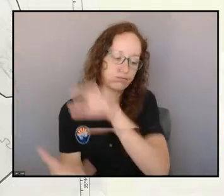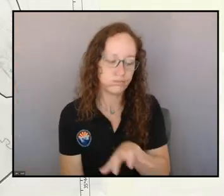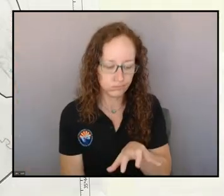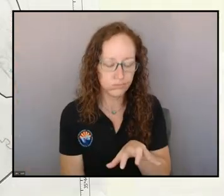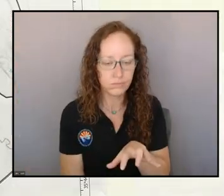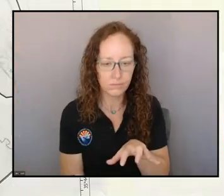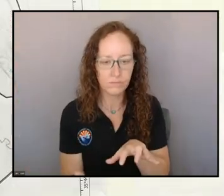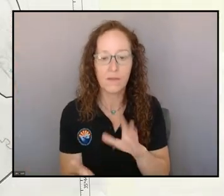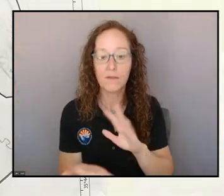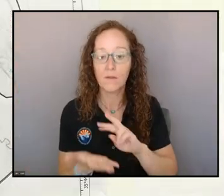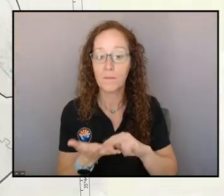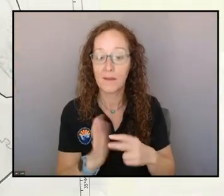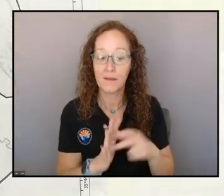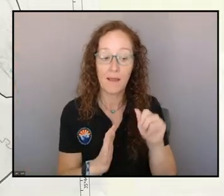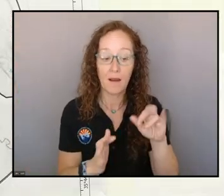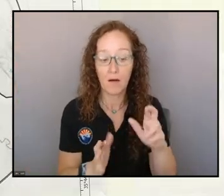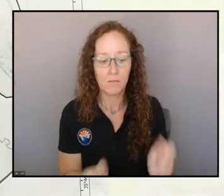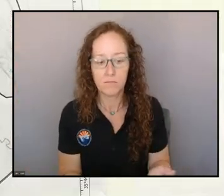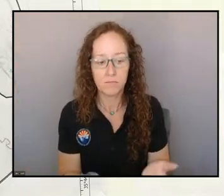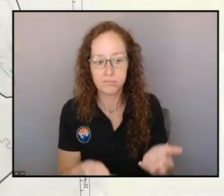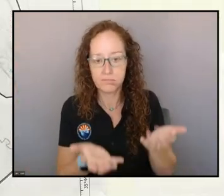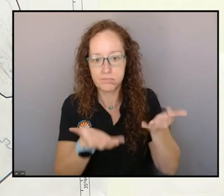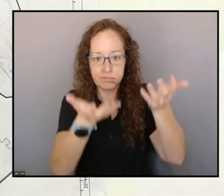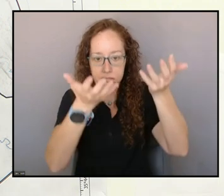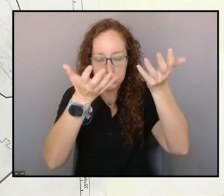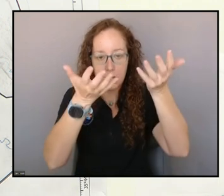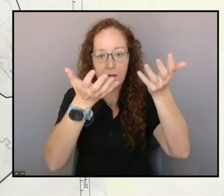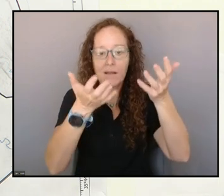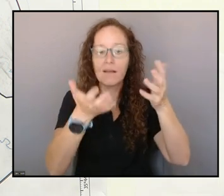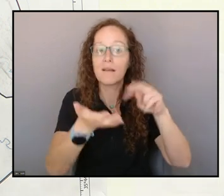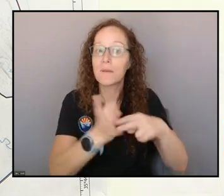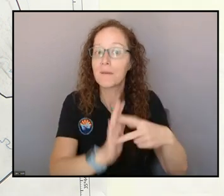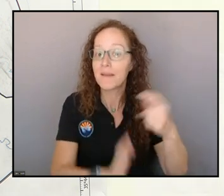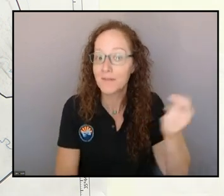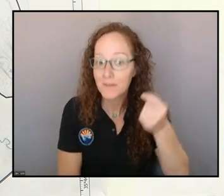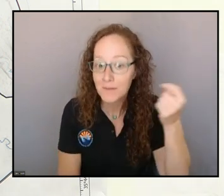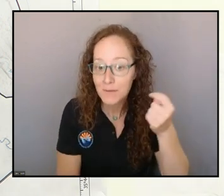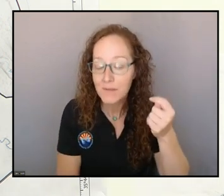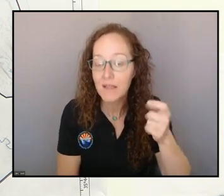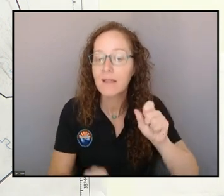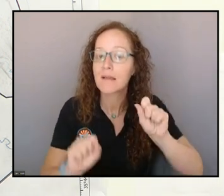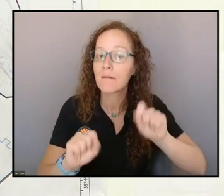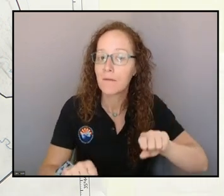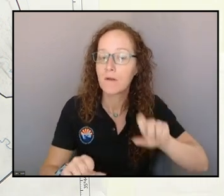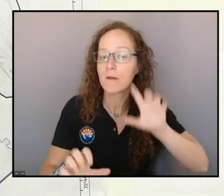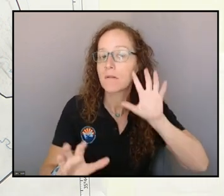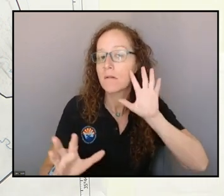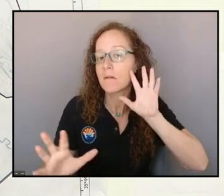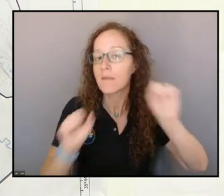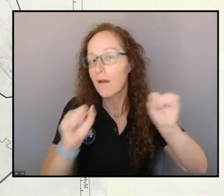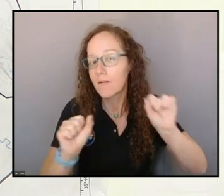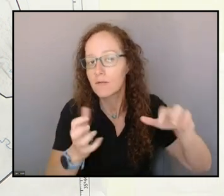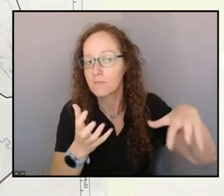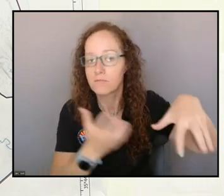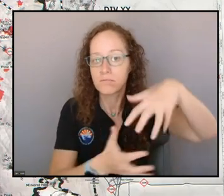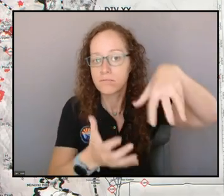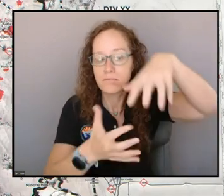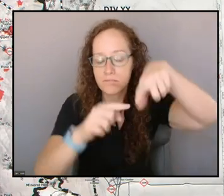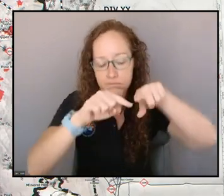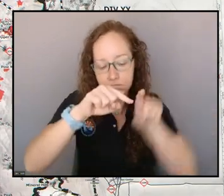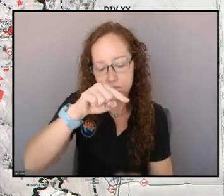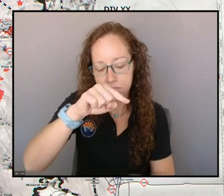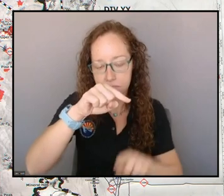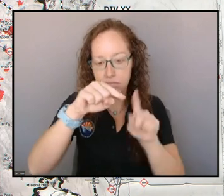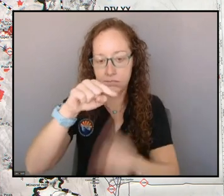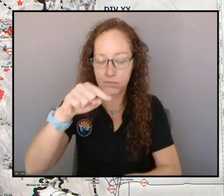stage for Tuesday to have the chance for thunderstorms. So, you get three ingredients, right? You